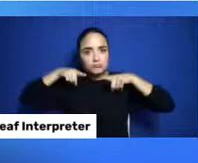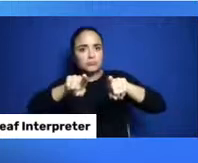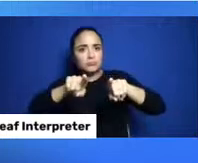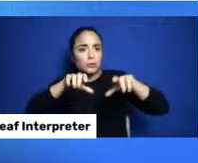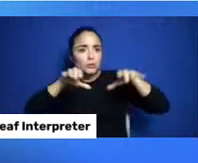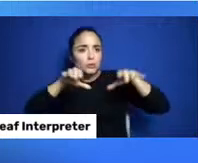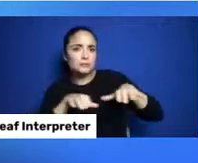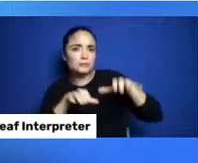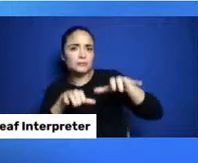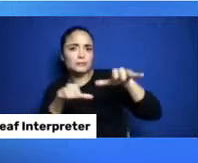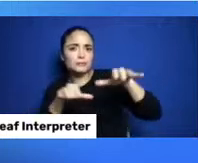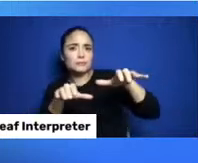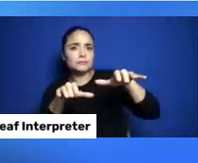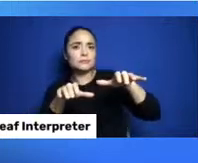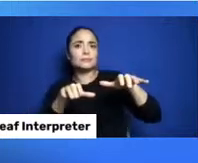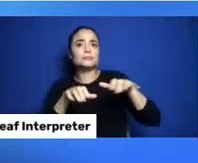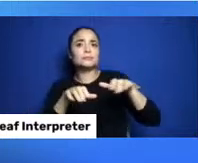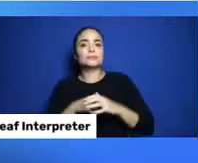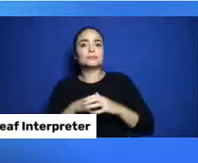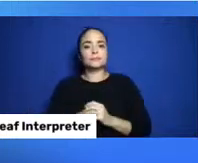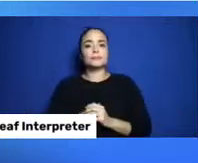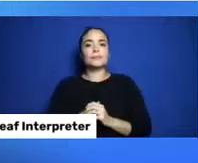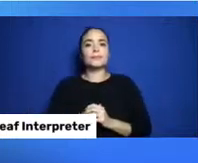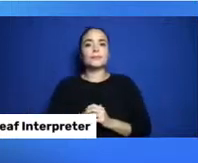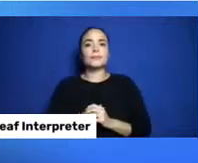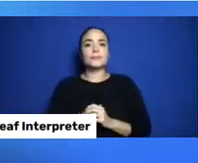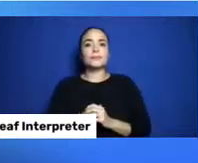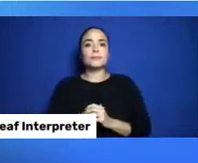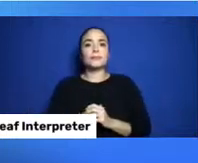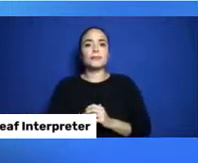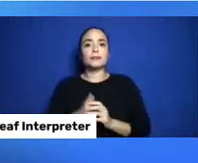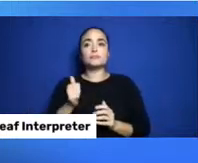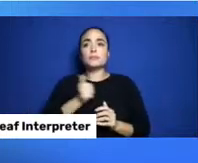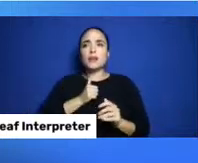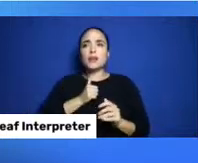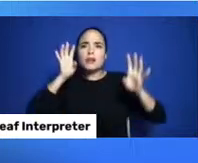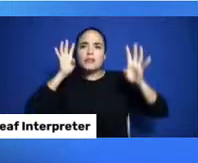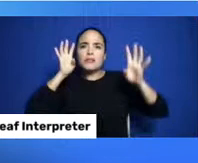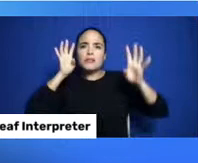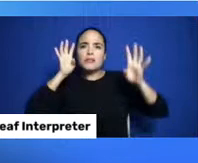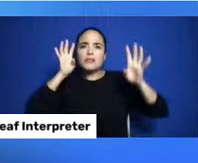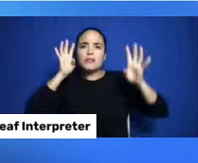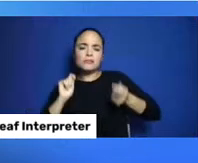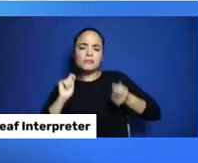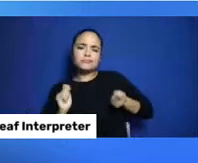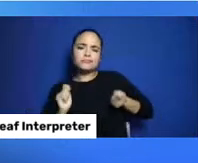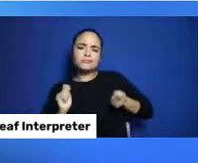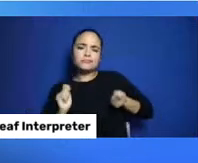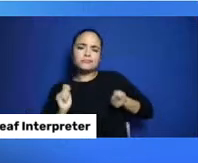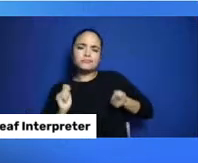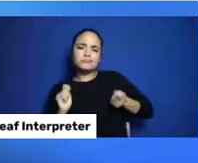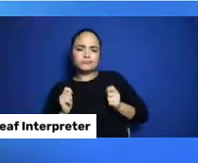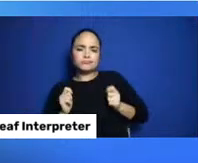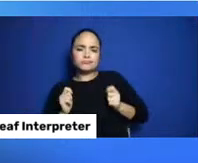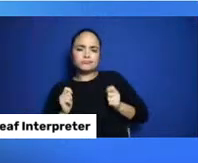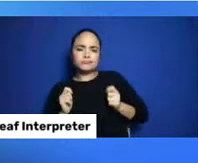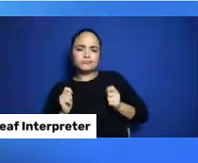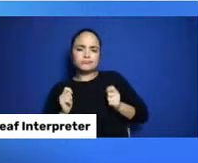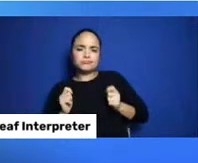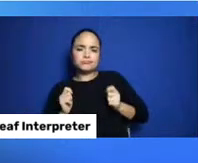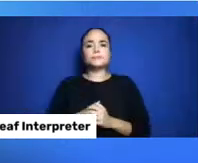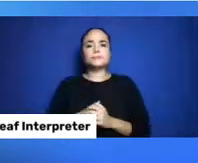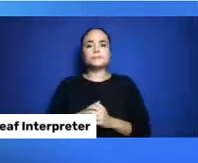come up with this a little bit on my own. And I've changed it every now and then to fit what I wanted it to say. So, I know that